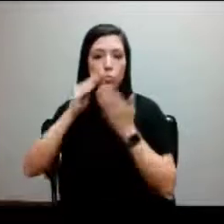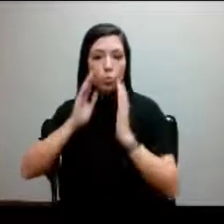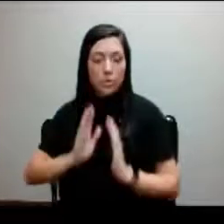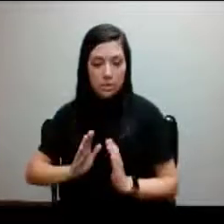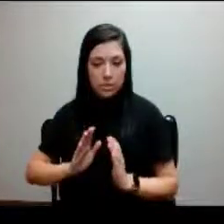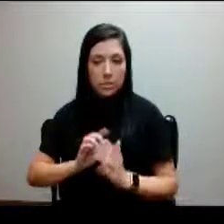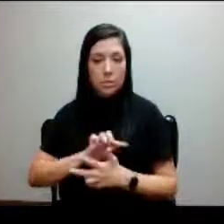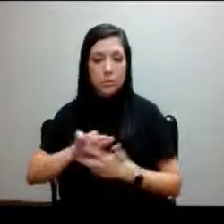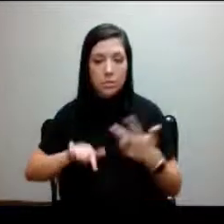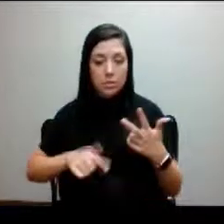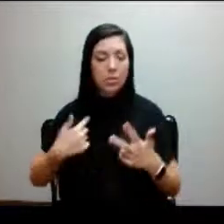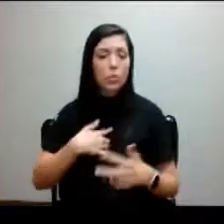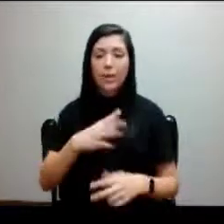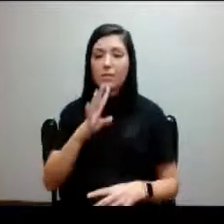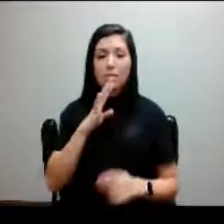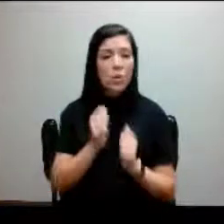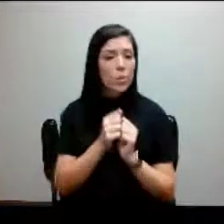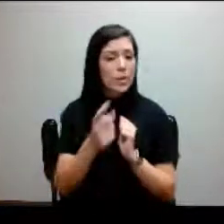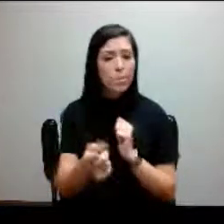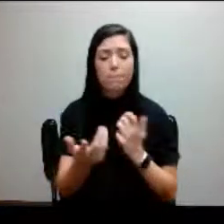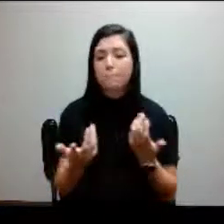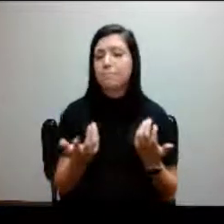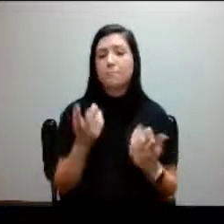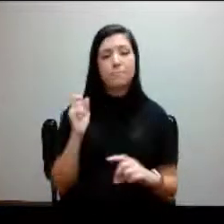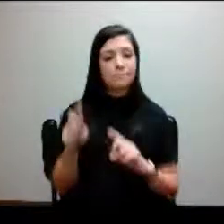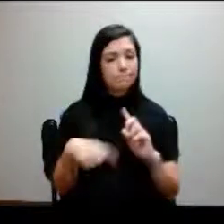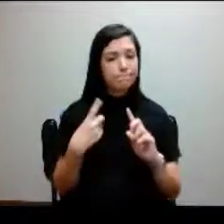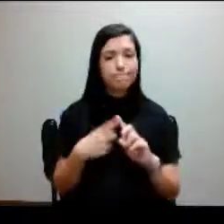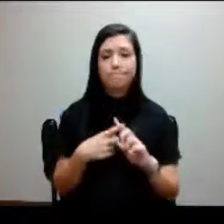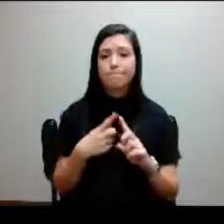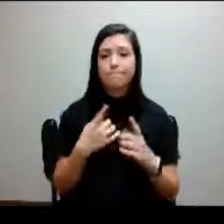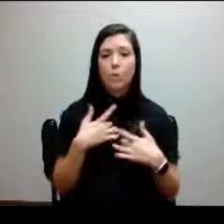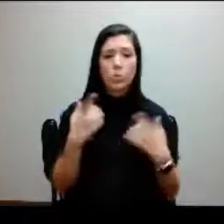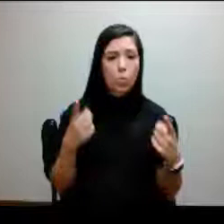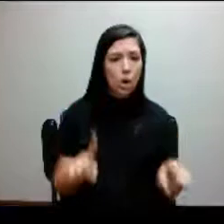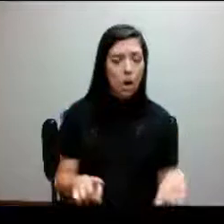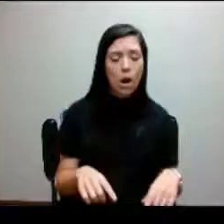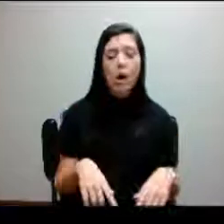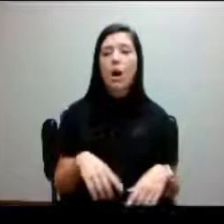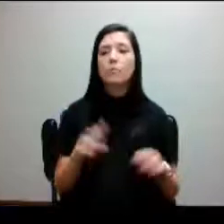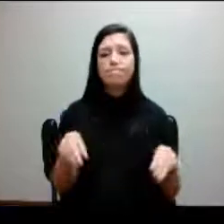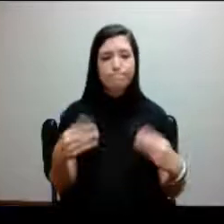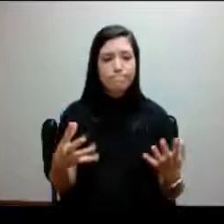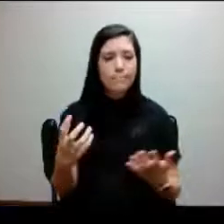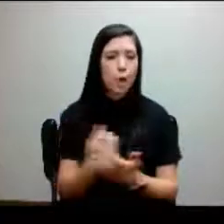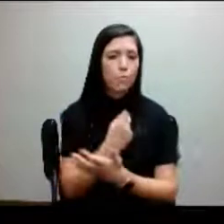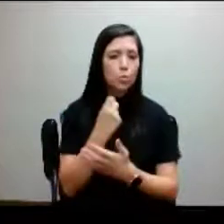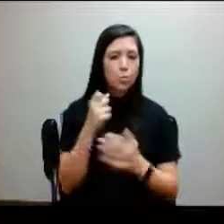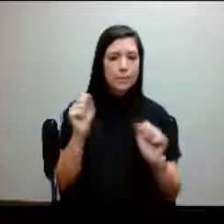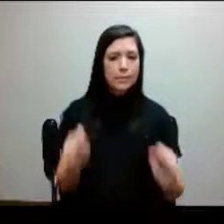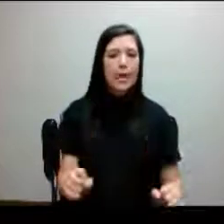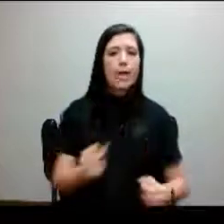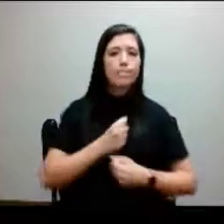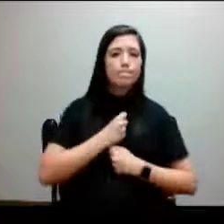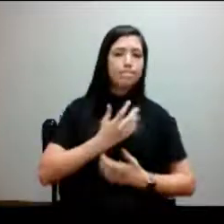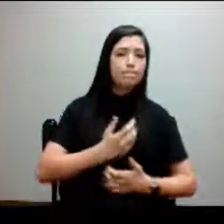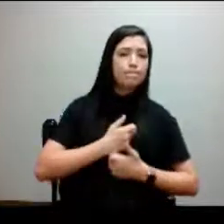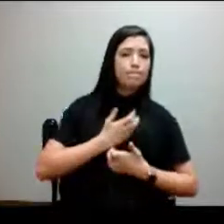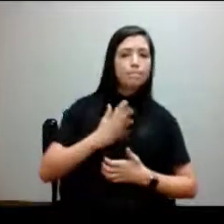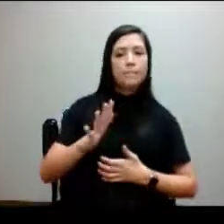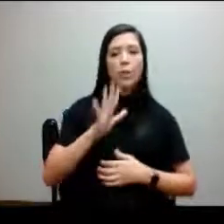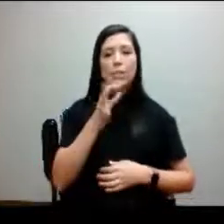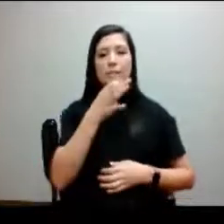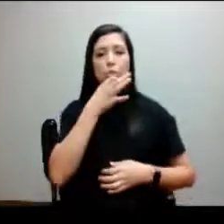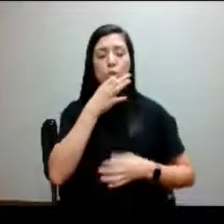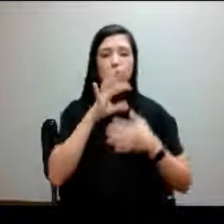And we just talk to them a lot about what's really going on and give them an opportunity and a platform to share some of their expertise